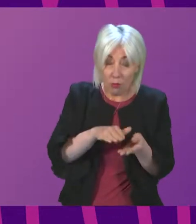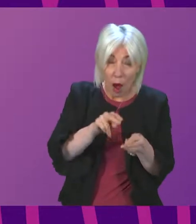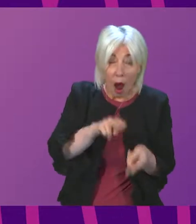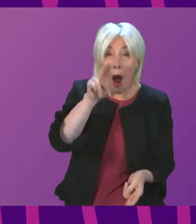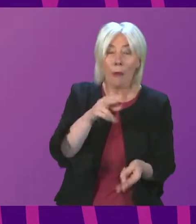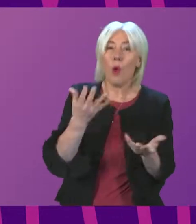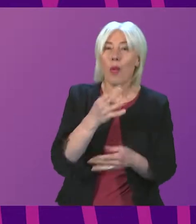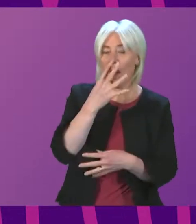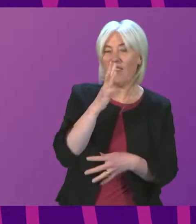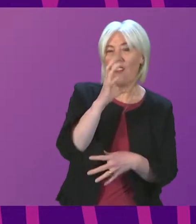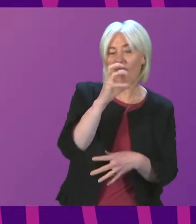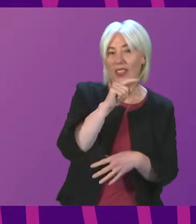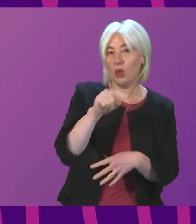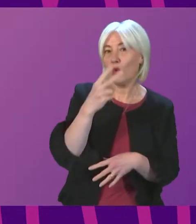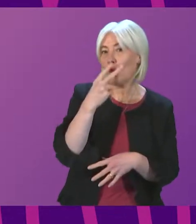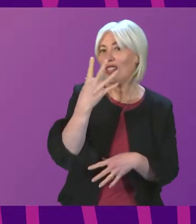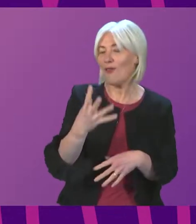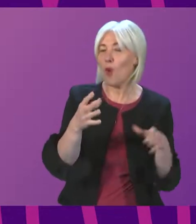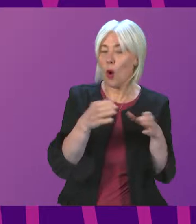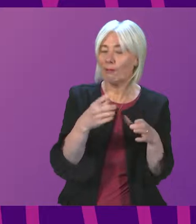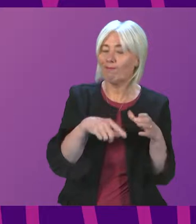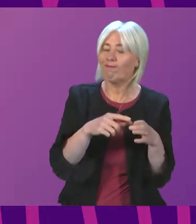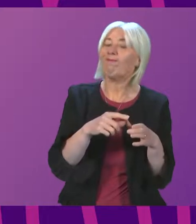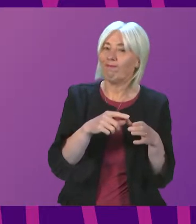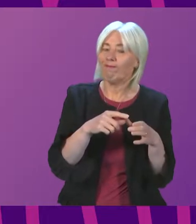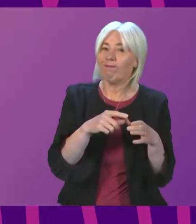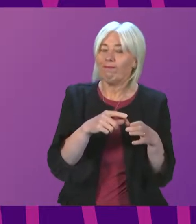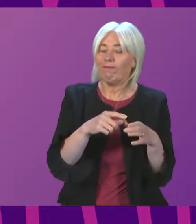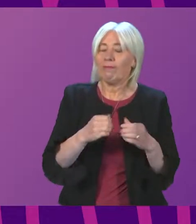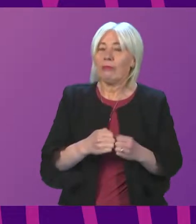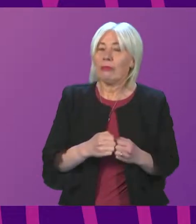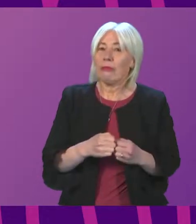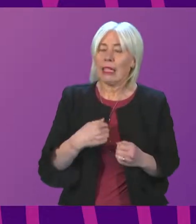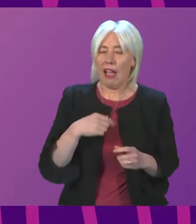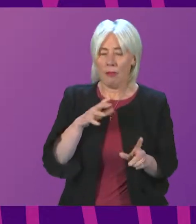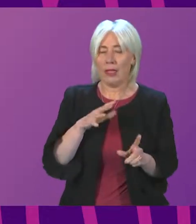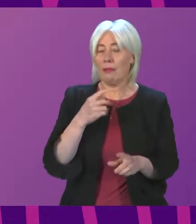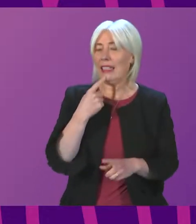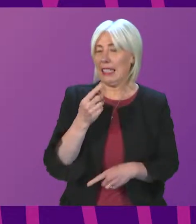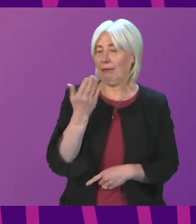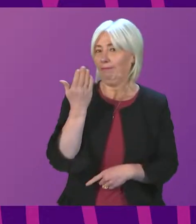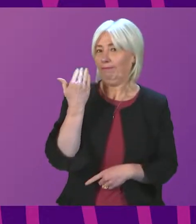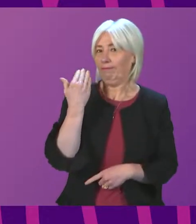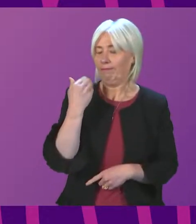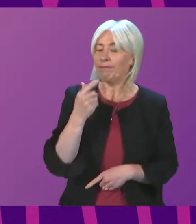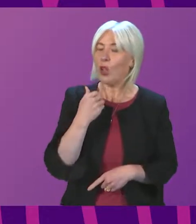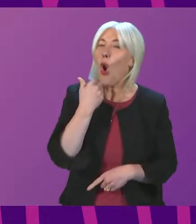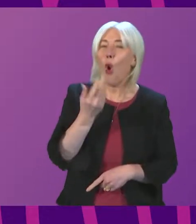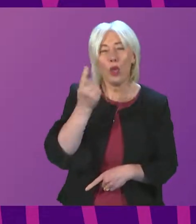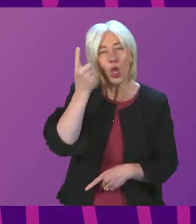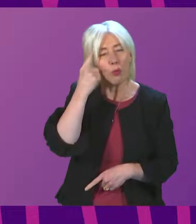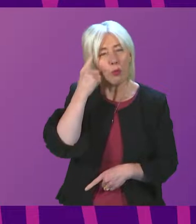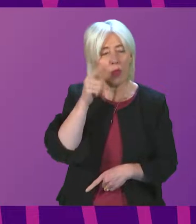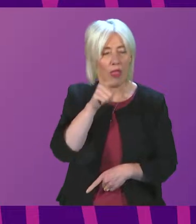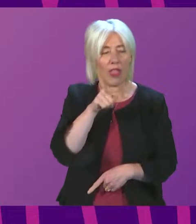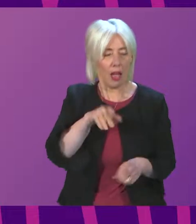15 to 24-year-old cohort. As I have noted in recent weeks, it was always likely that we would see some